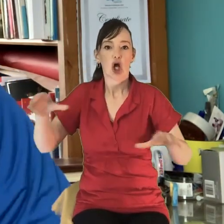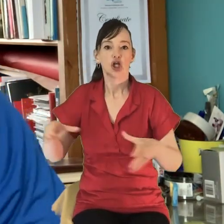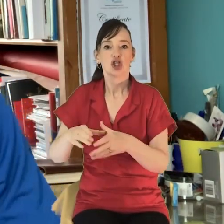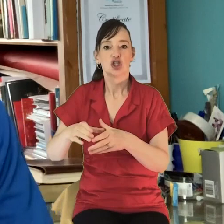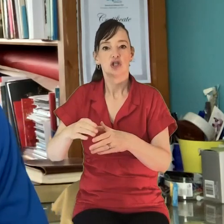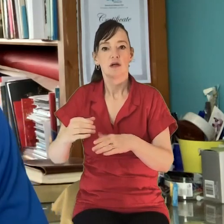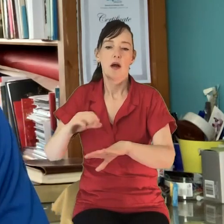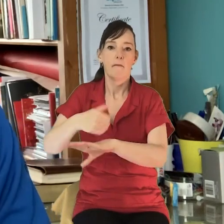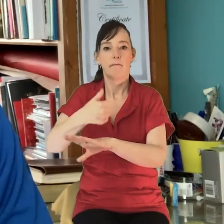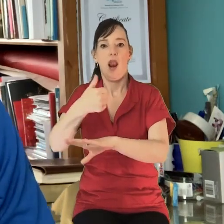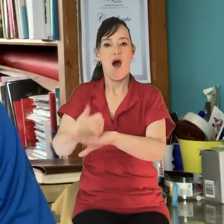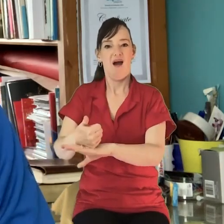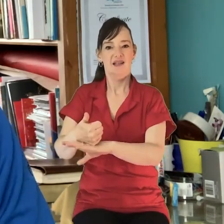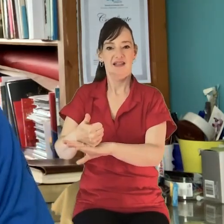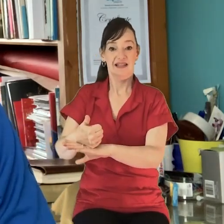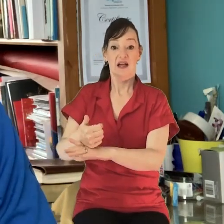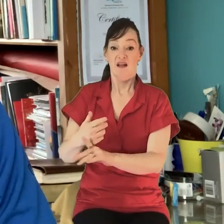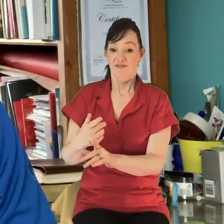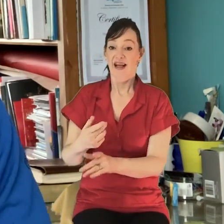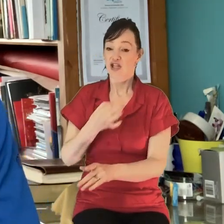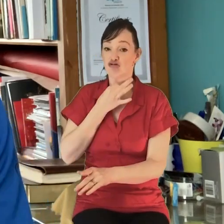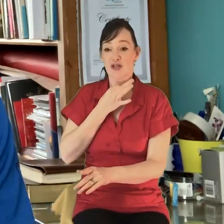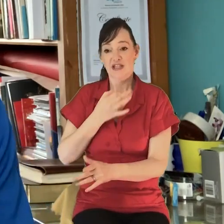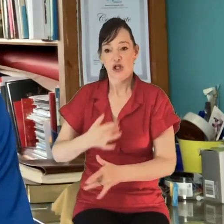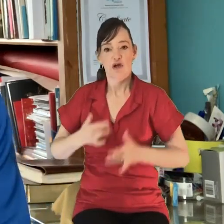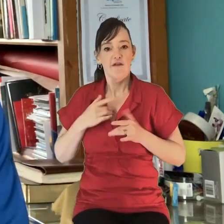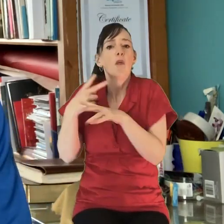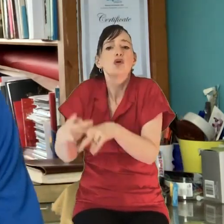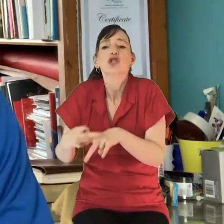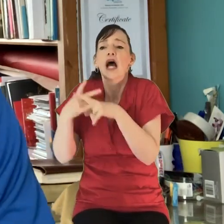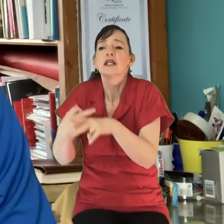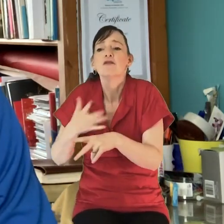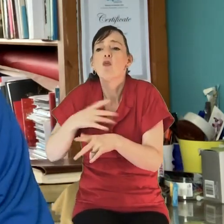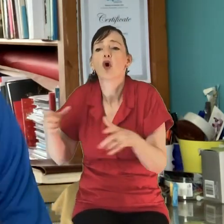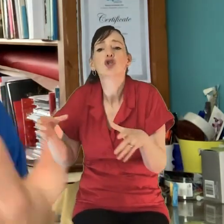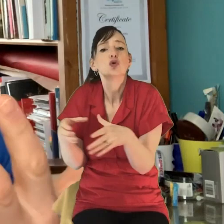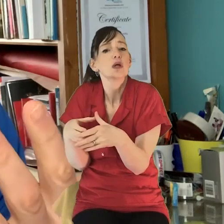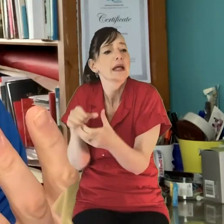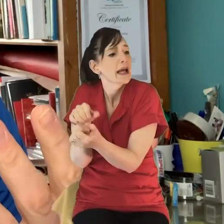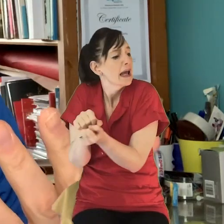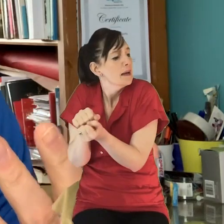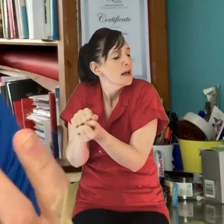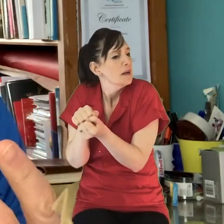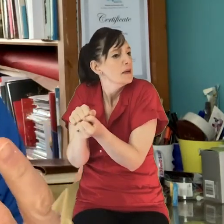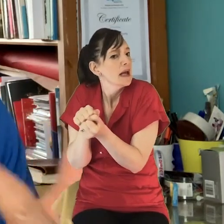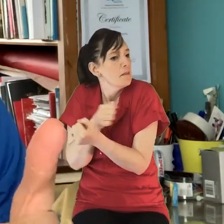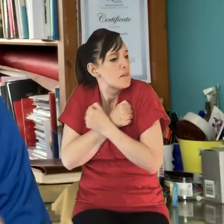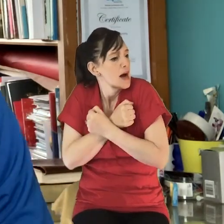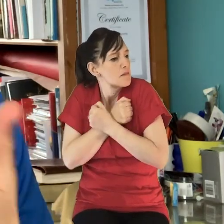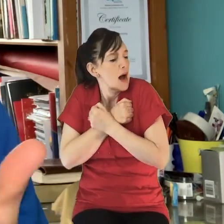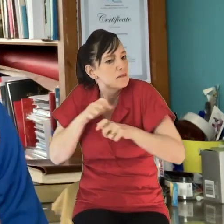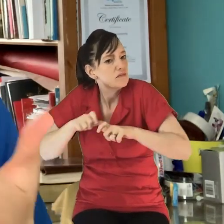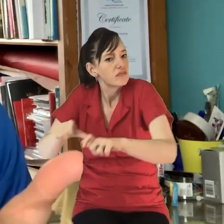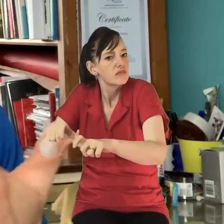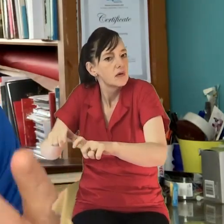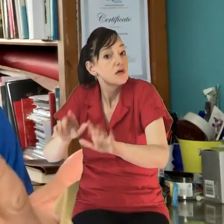you know, you're involved in starting something and temptation is to think, this is my baby. And so it's quite vulnerable to think, actually, what